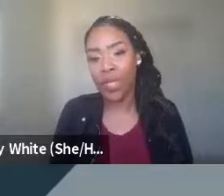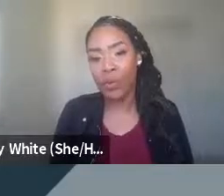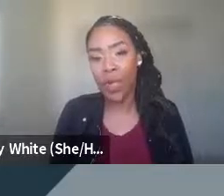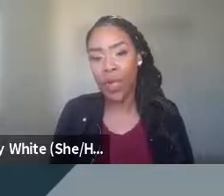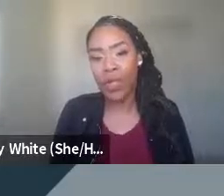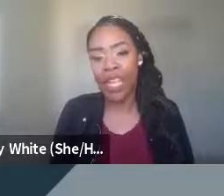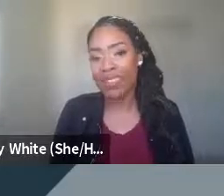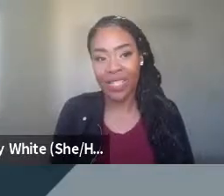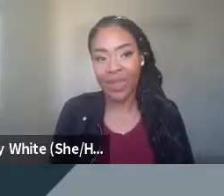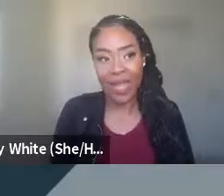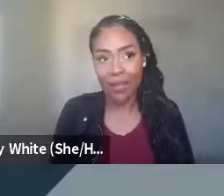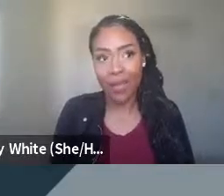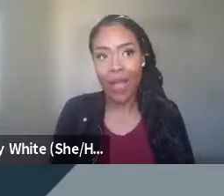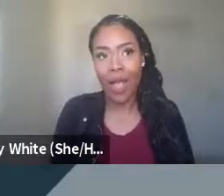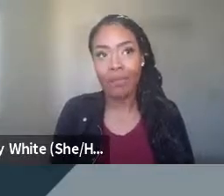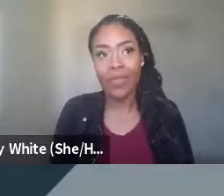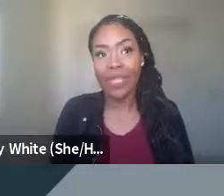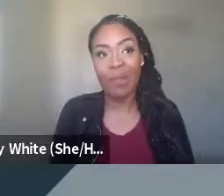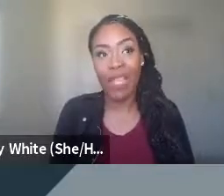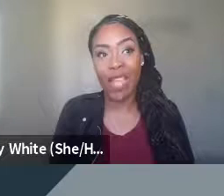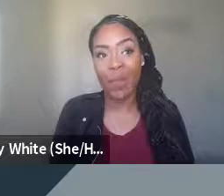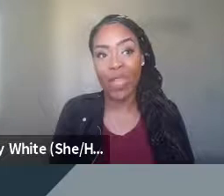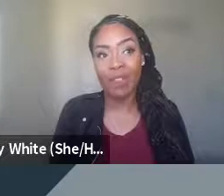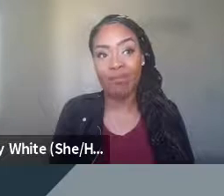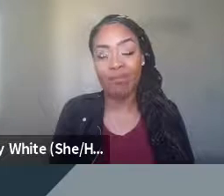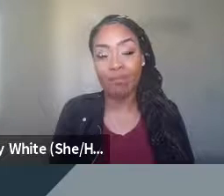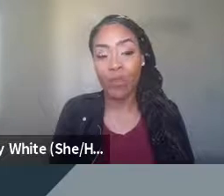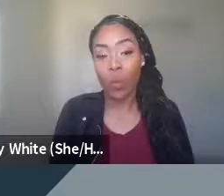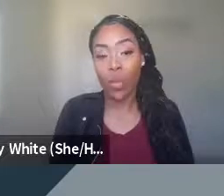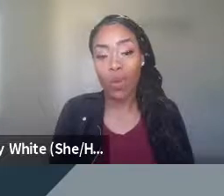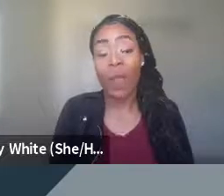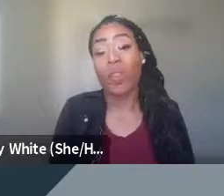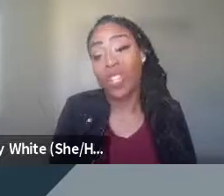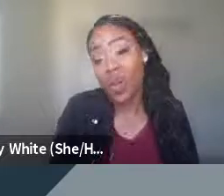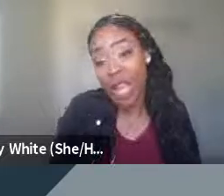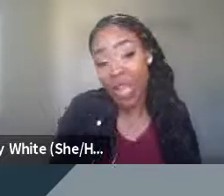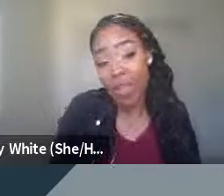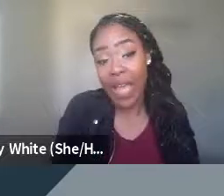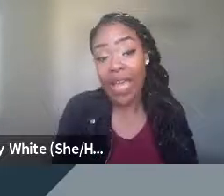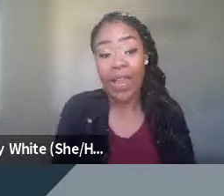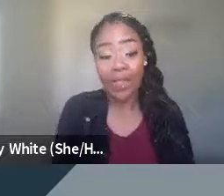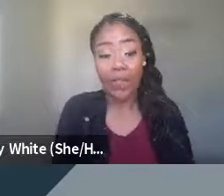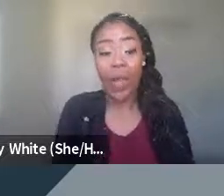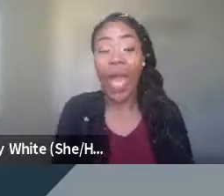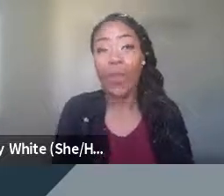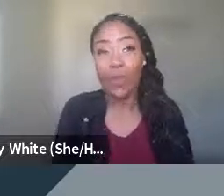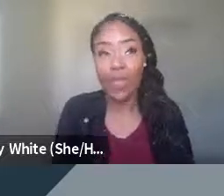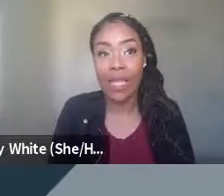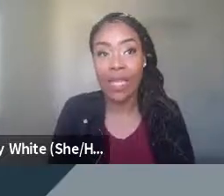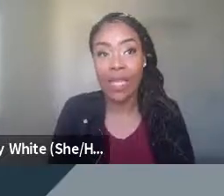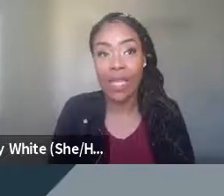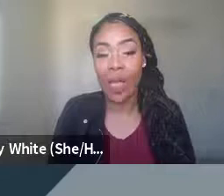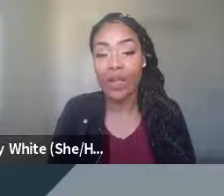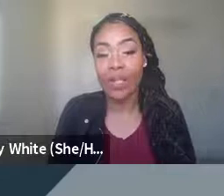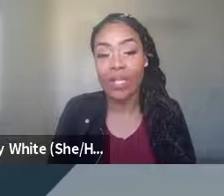you told them that that's okay, you know? That's something that we can, we can, I appreciate you telling me that. And, you know, how do you